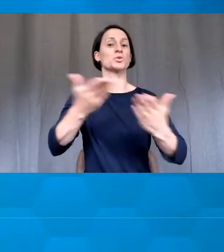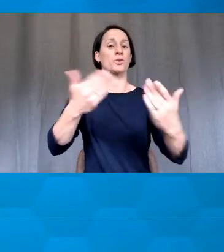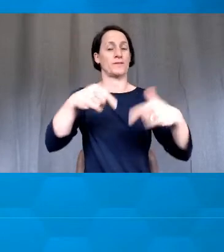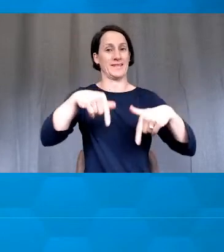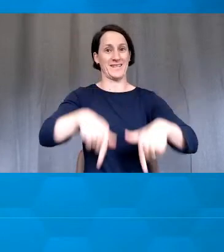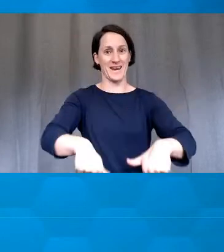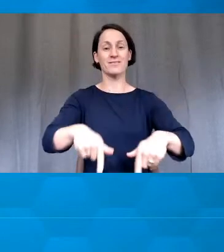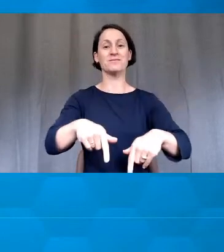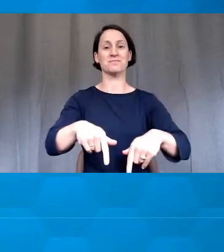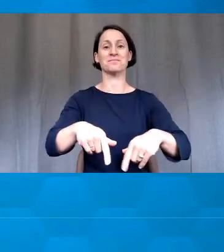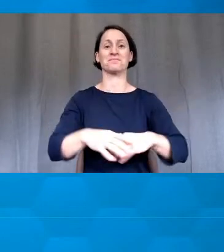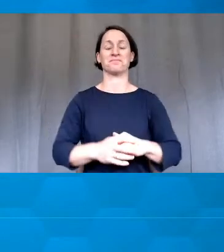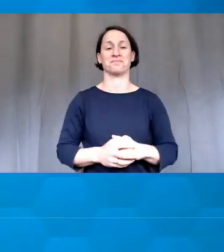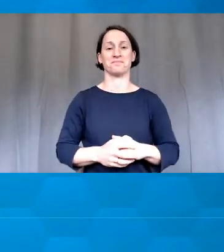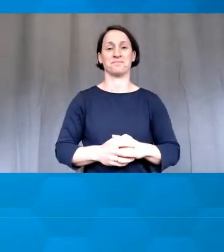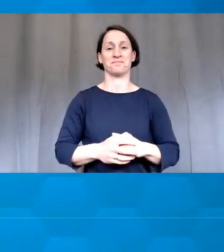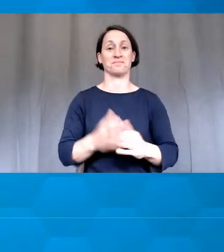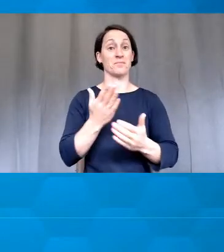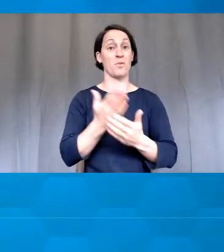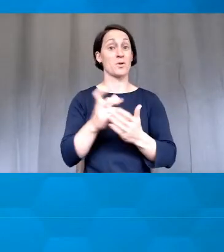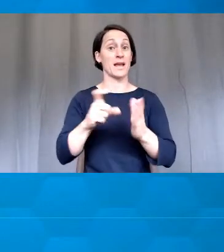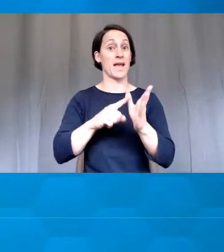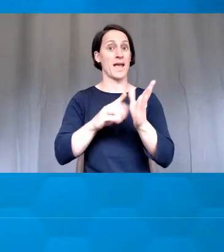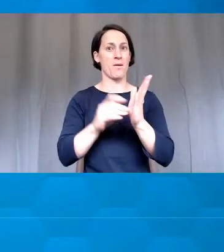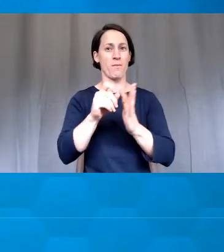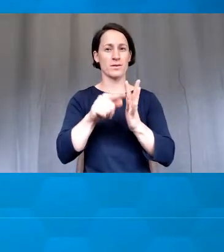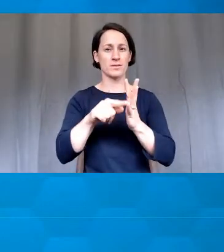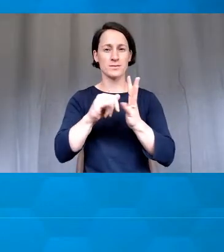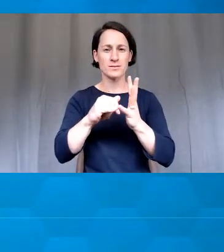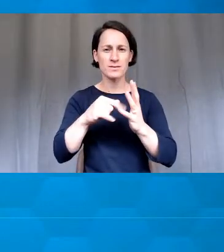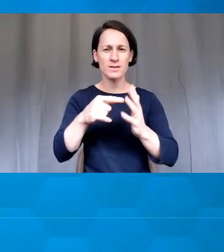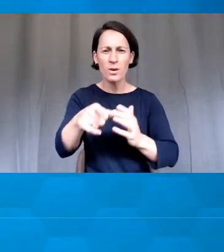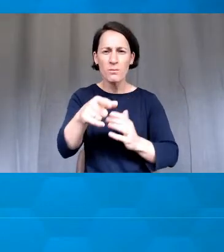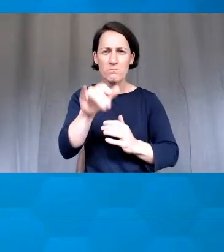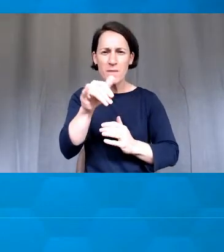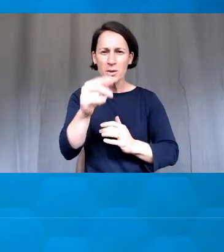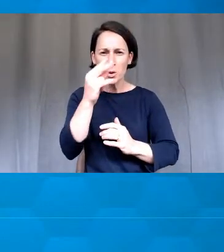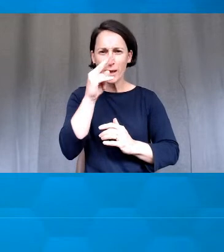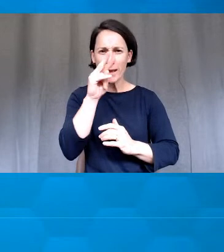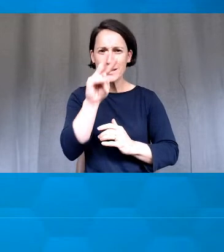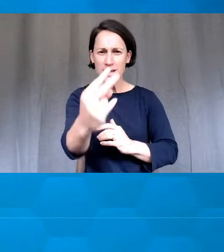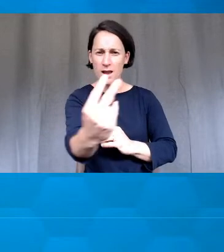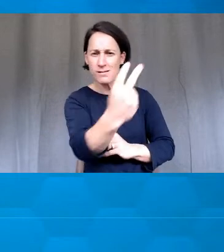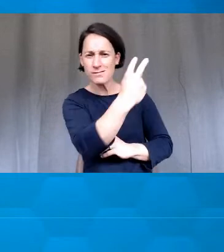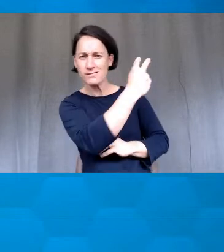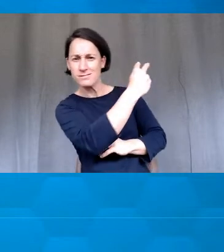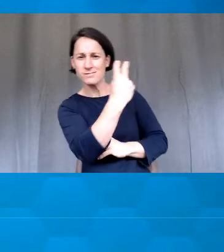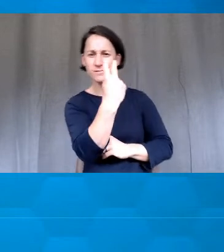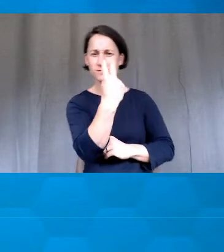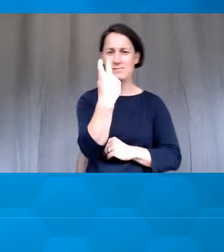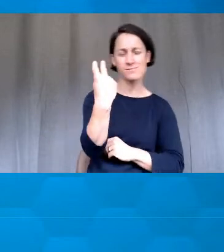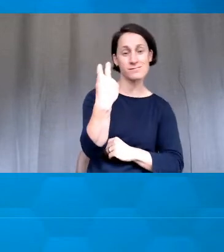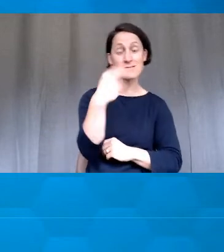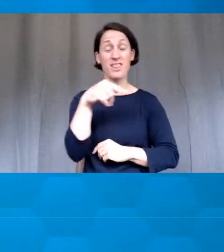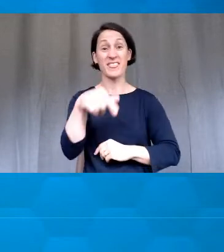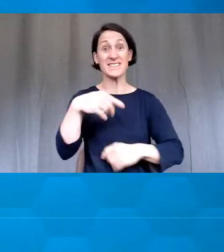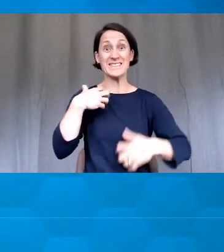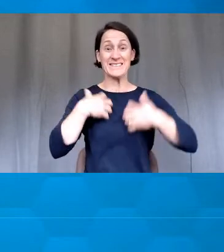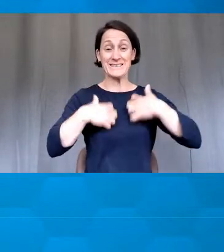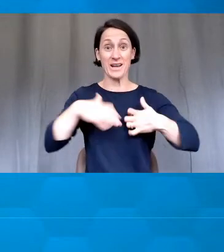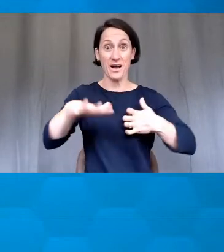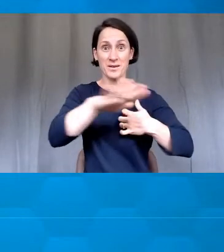You may notice I'm in a slightly odd surrounding. This exciting space is called the Sandpit.